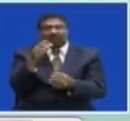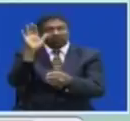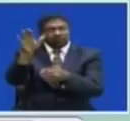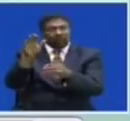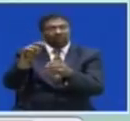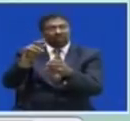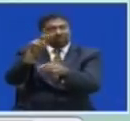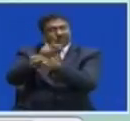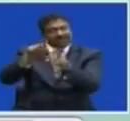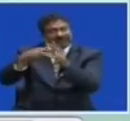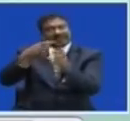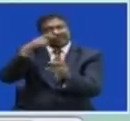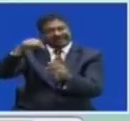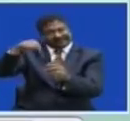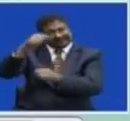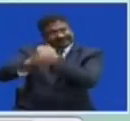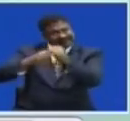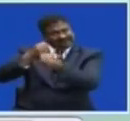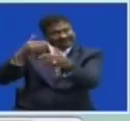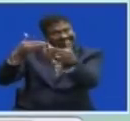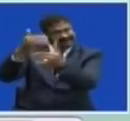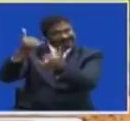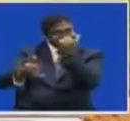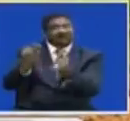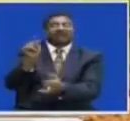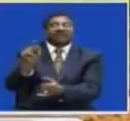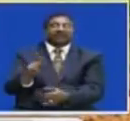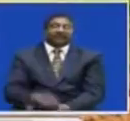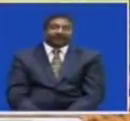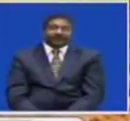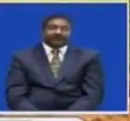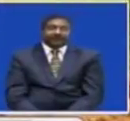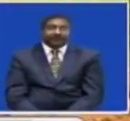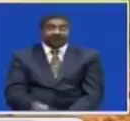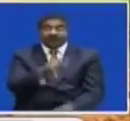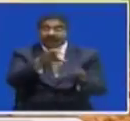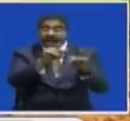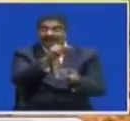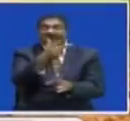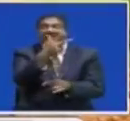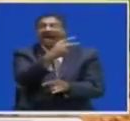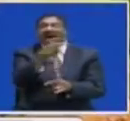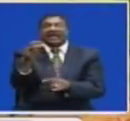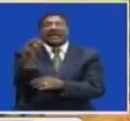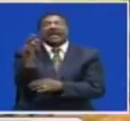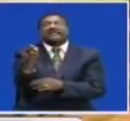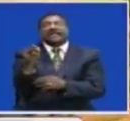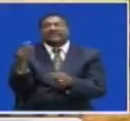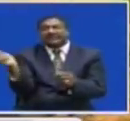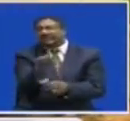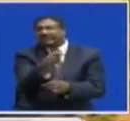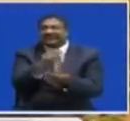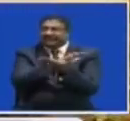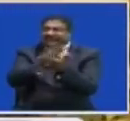By the end of the year Zanis has more The grazing land Of about 300 hectares Has already been cleared In